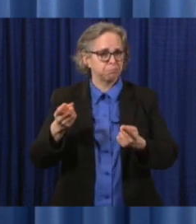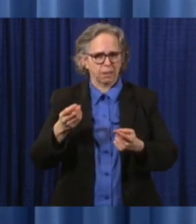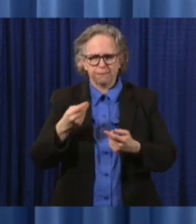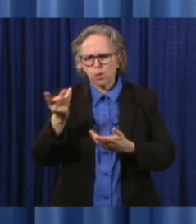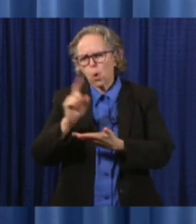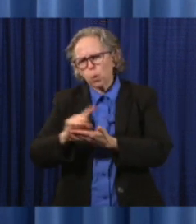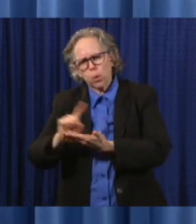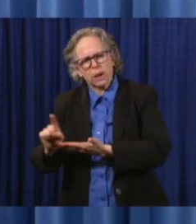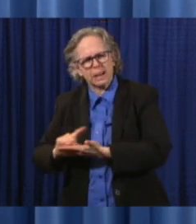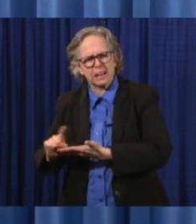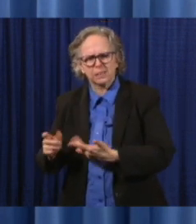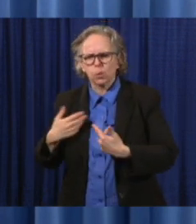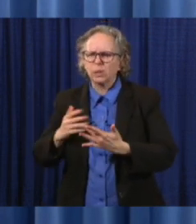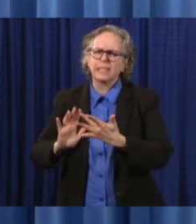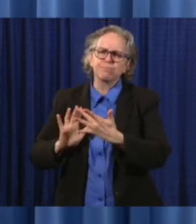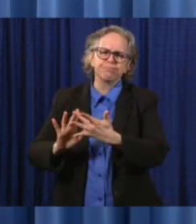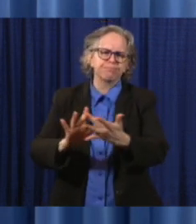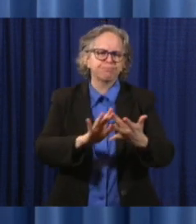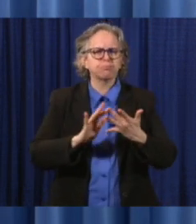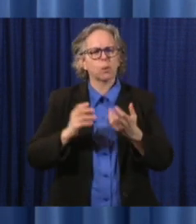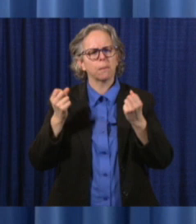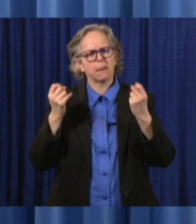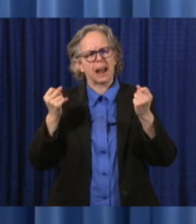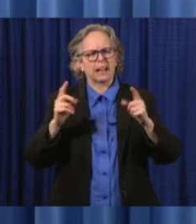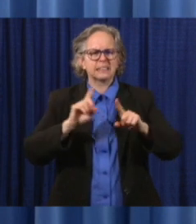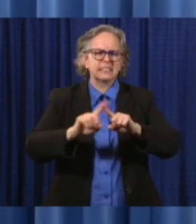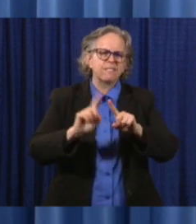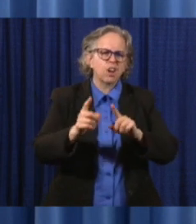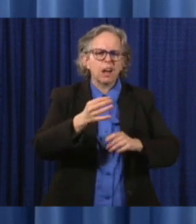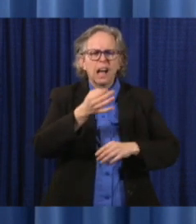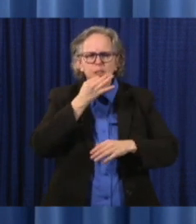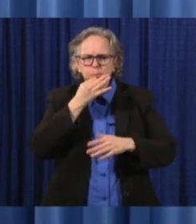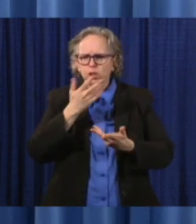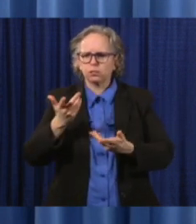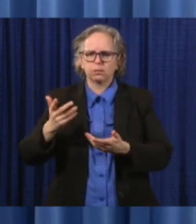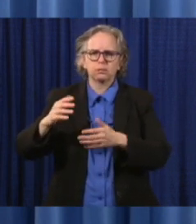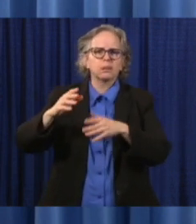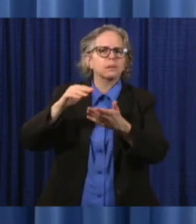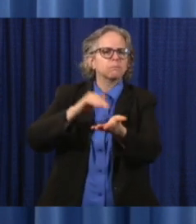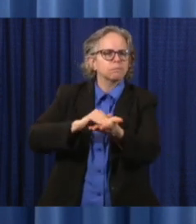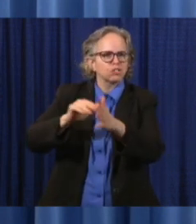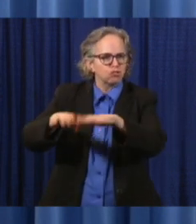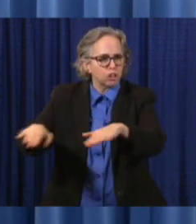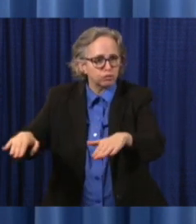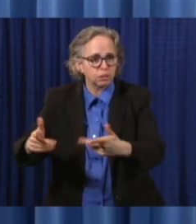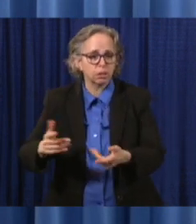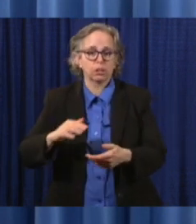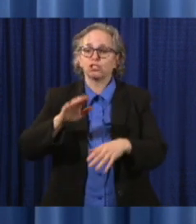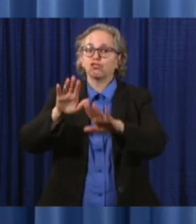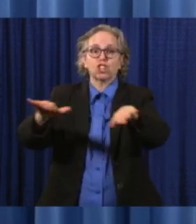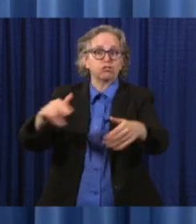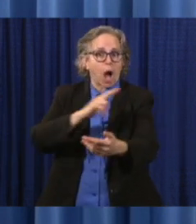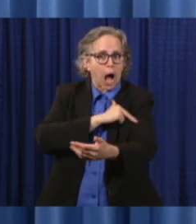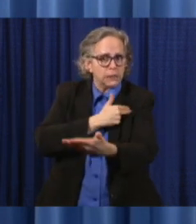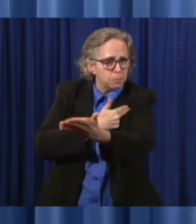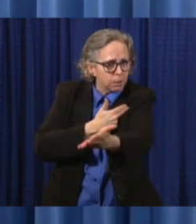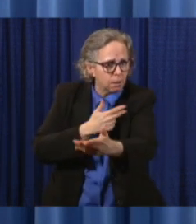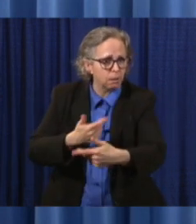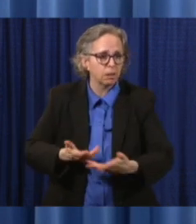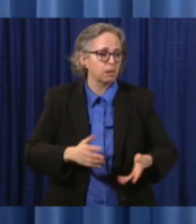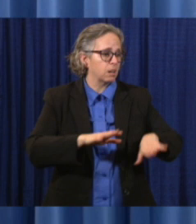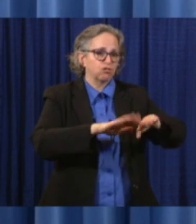numerous experts, pediatricians, children's hospital folks, child care professionals, parents,